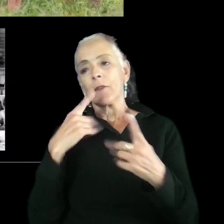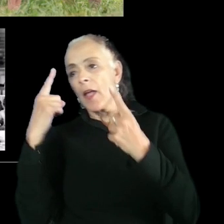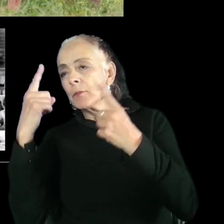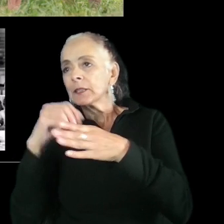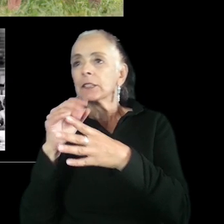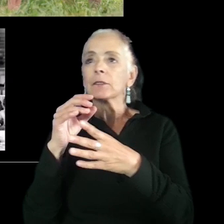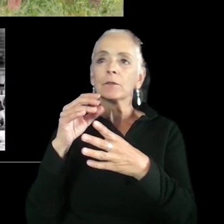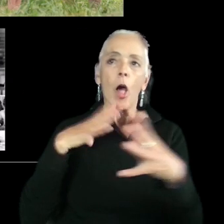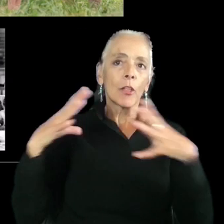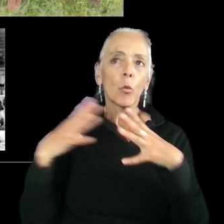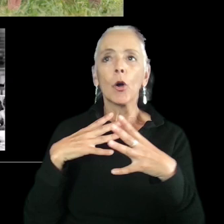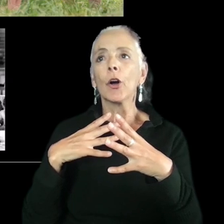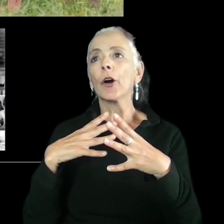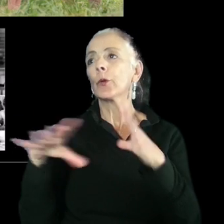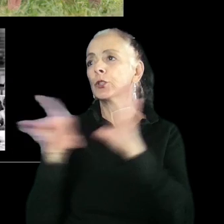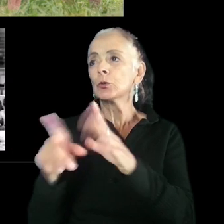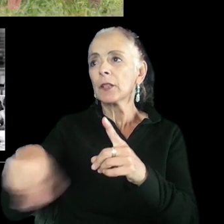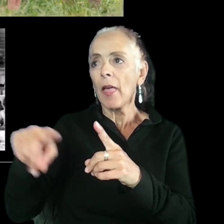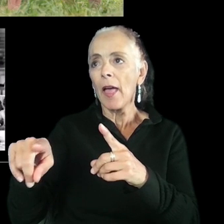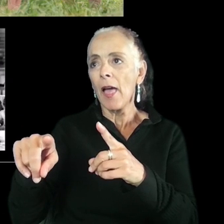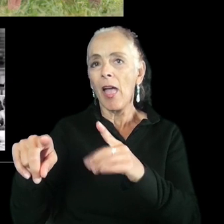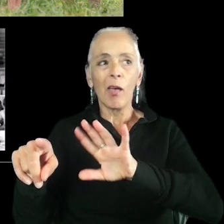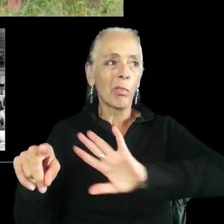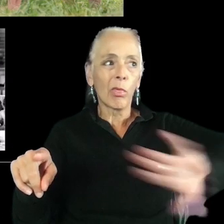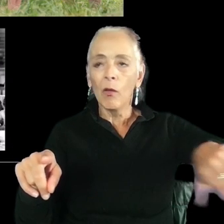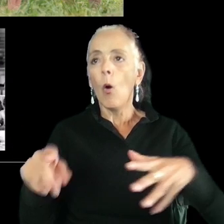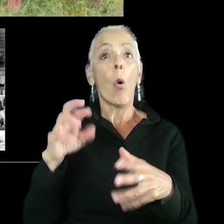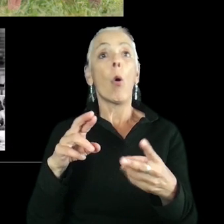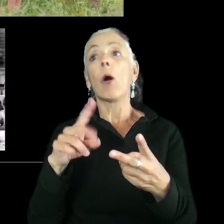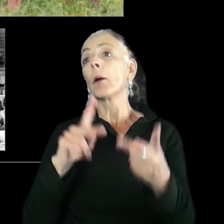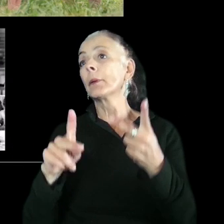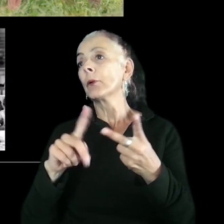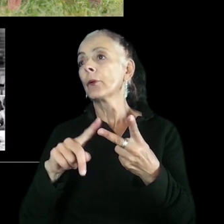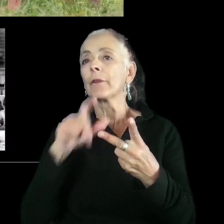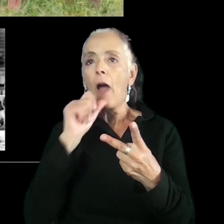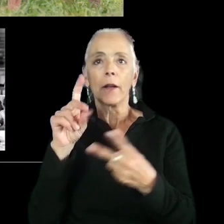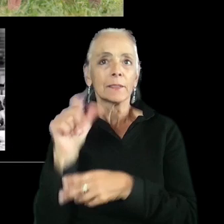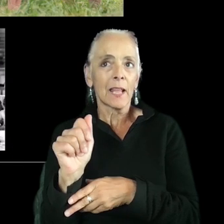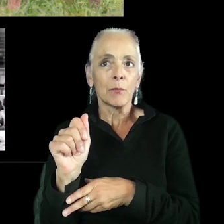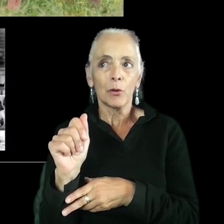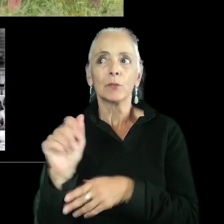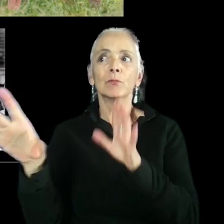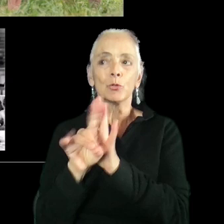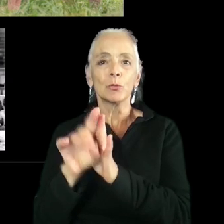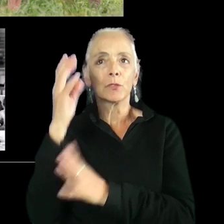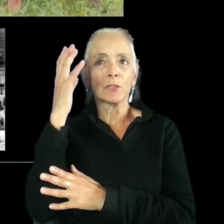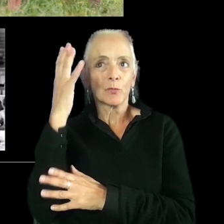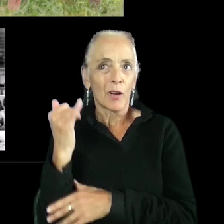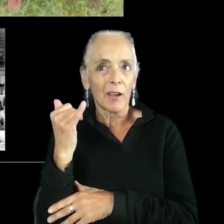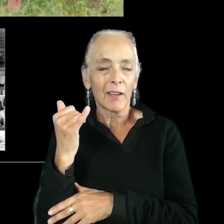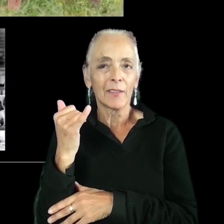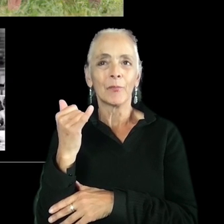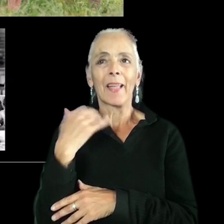prioritized over them or people who are non-disabled are prioritized just because there is this myth